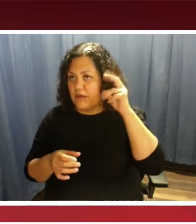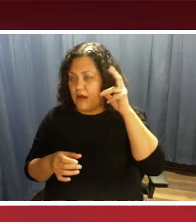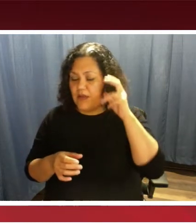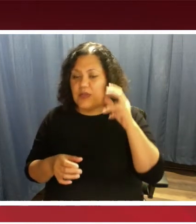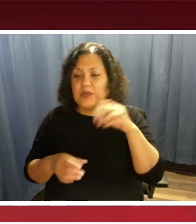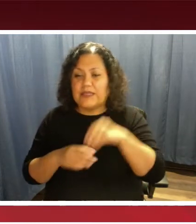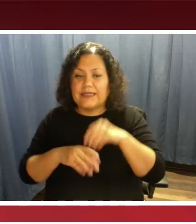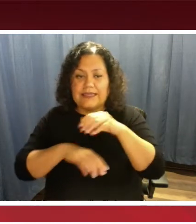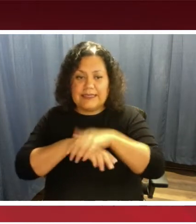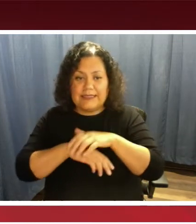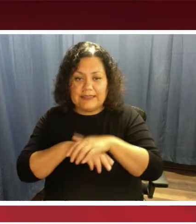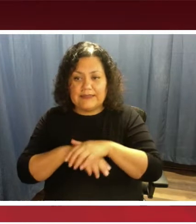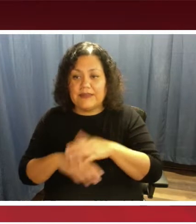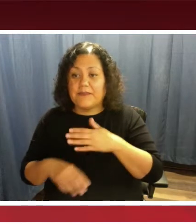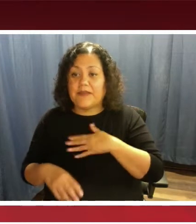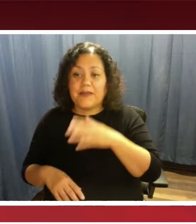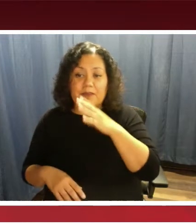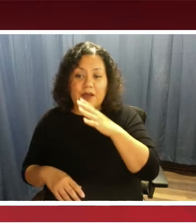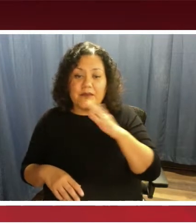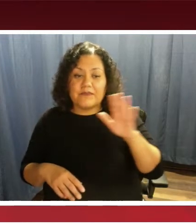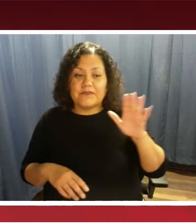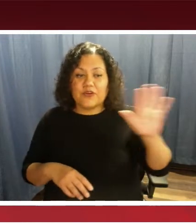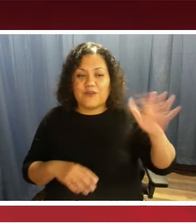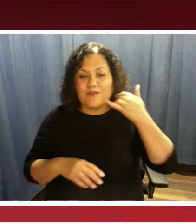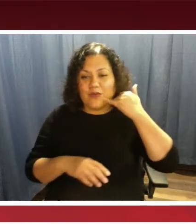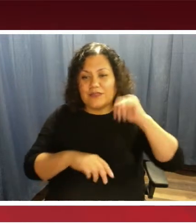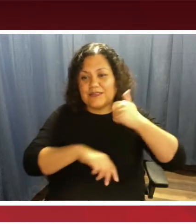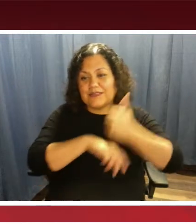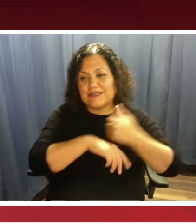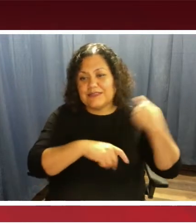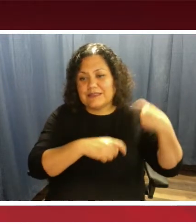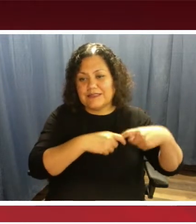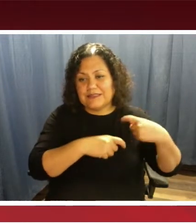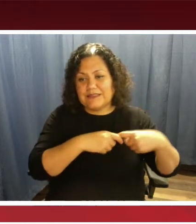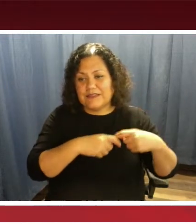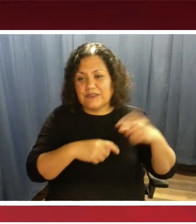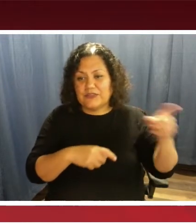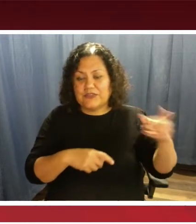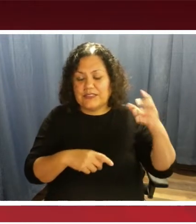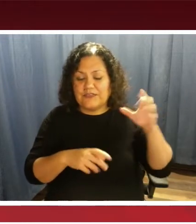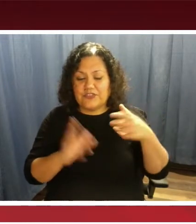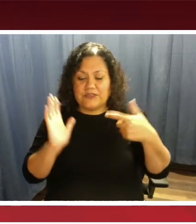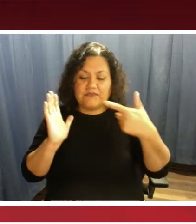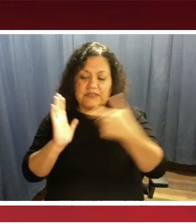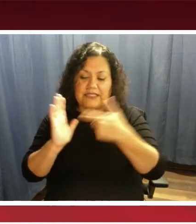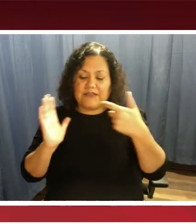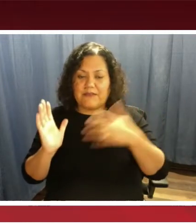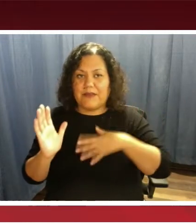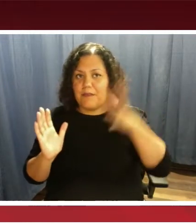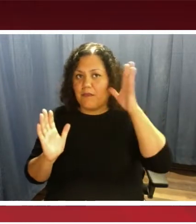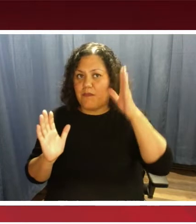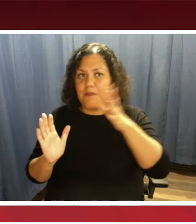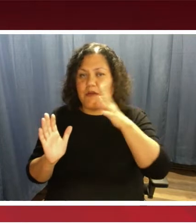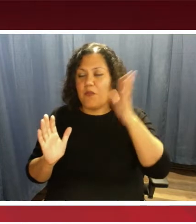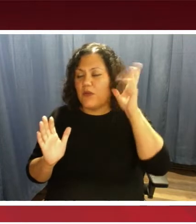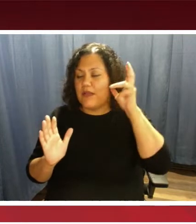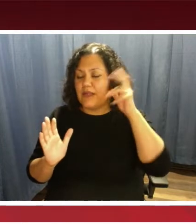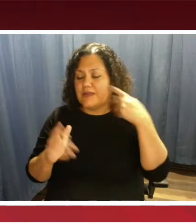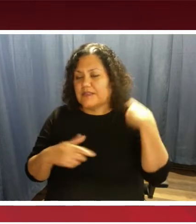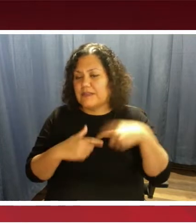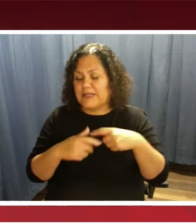English. My mother's phone is set to Spanish, so she, if she scans a code, the message will be in Spanish.